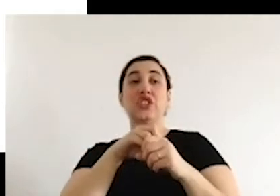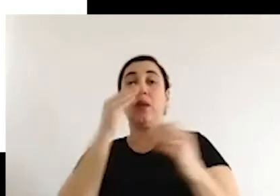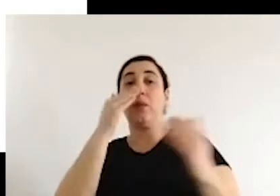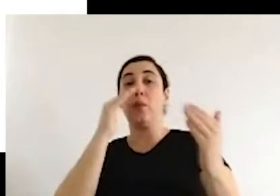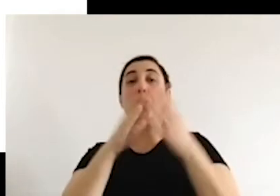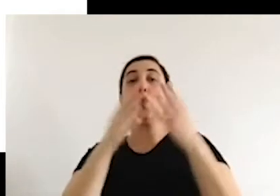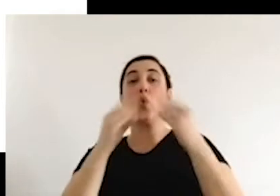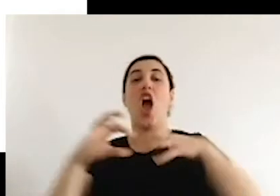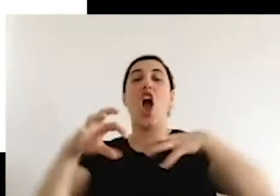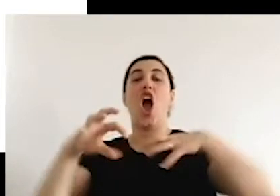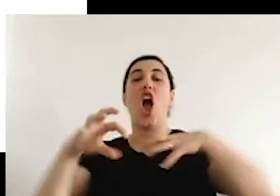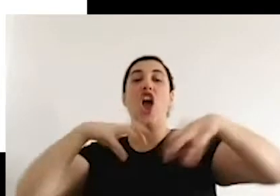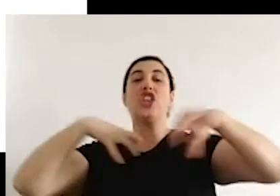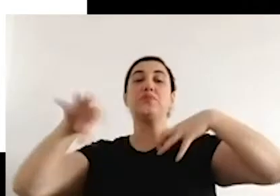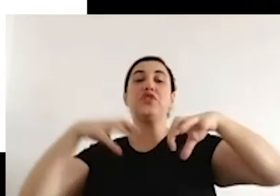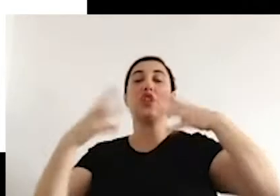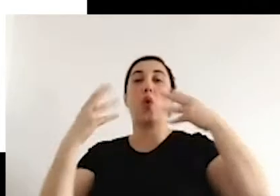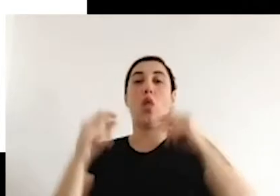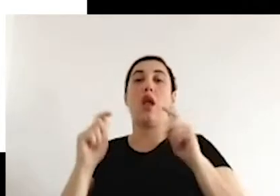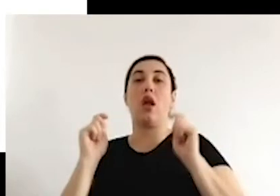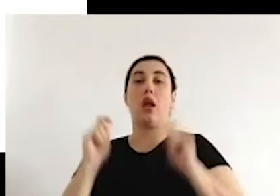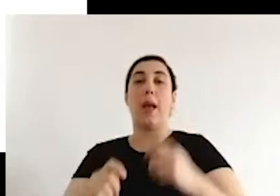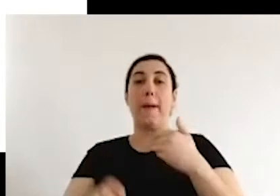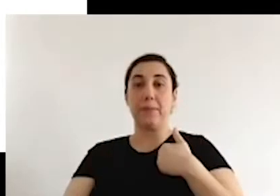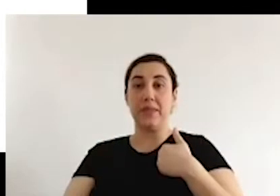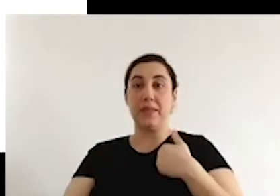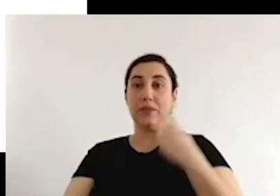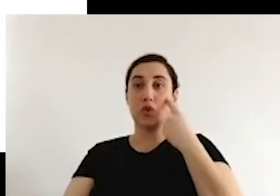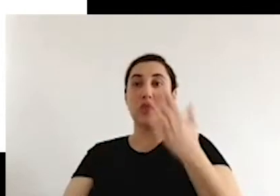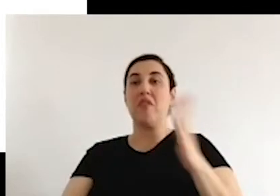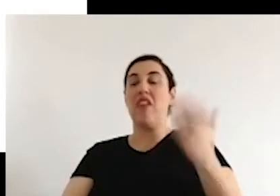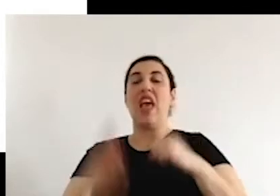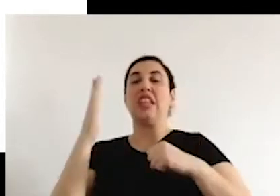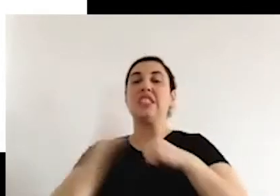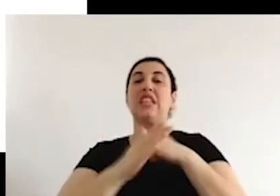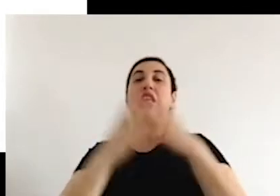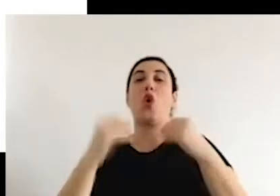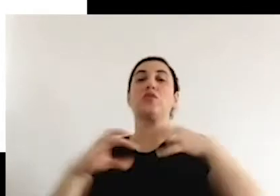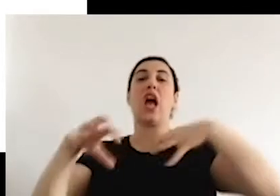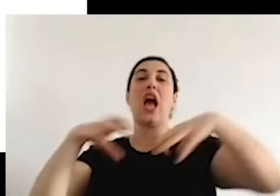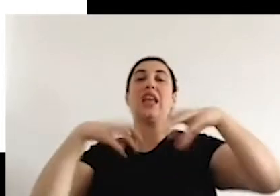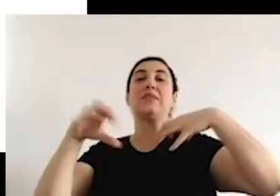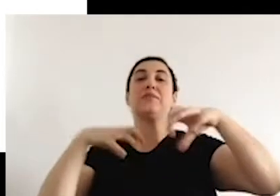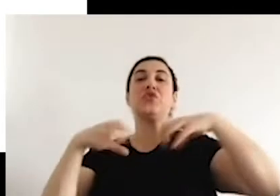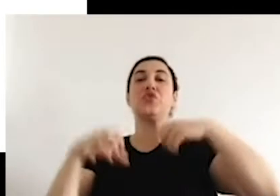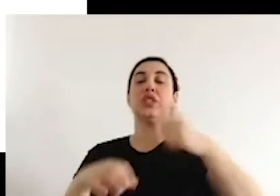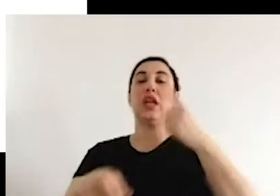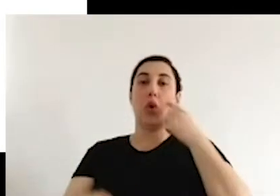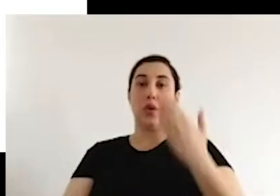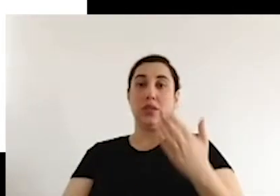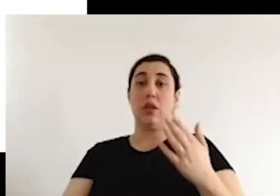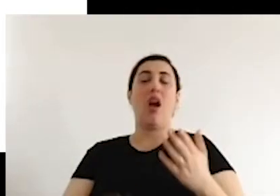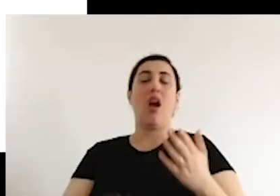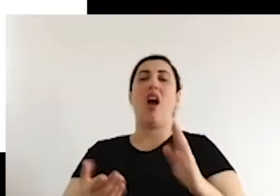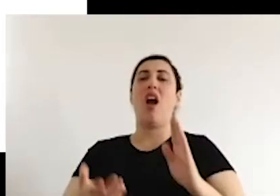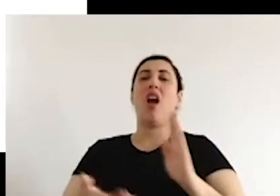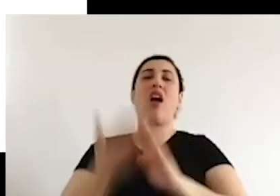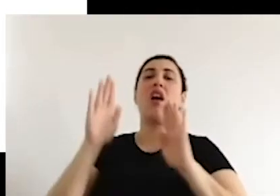define all these categories as discrimination in international human rights